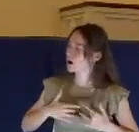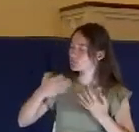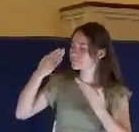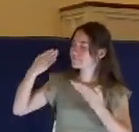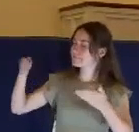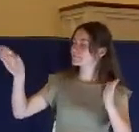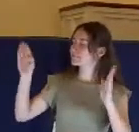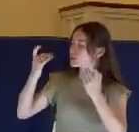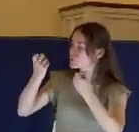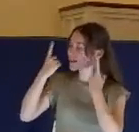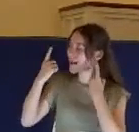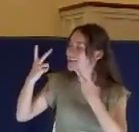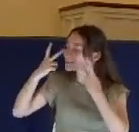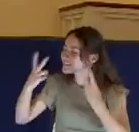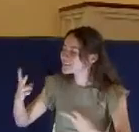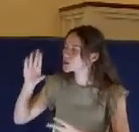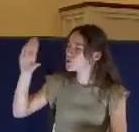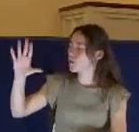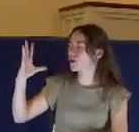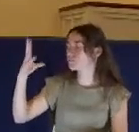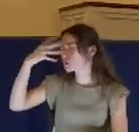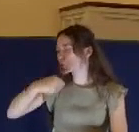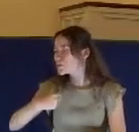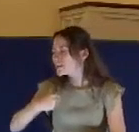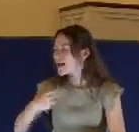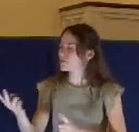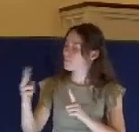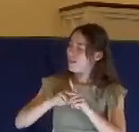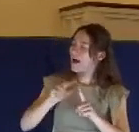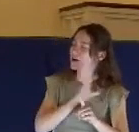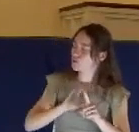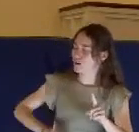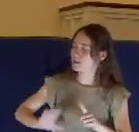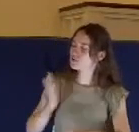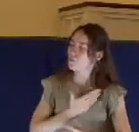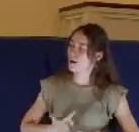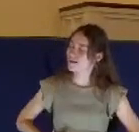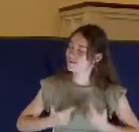and apply it to our own life today. We pray in Jesus' name, amen.